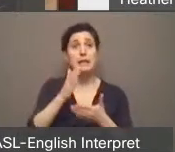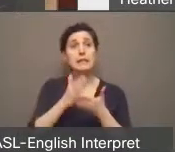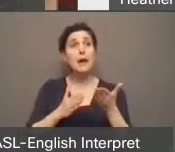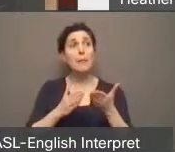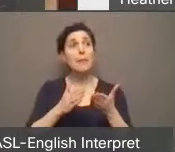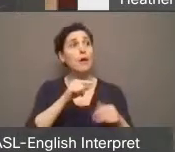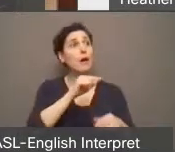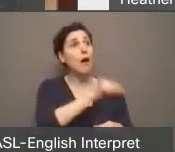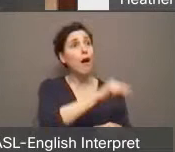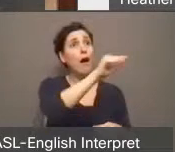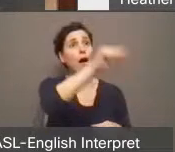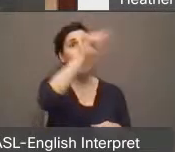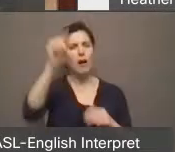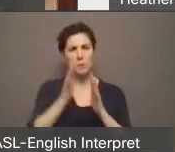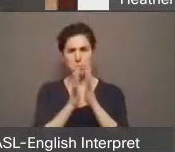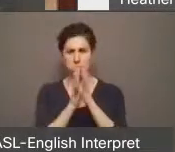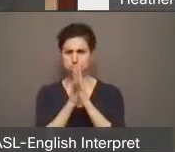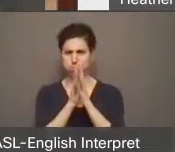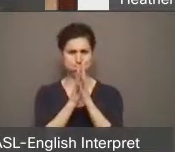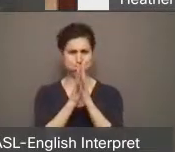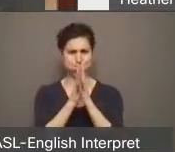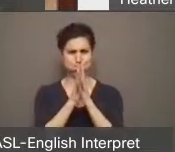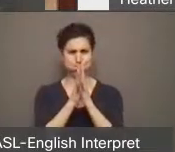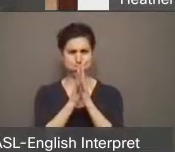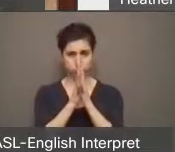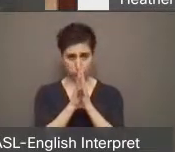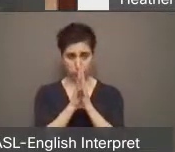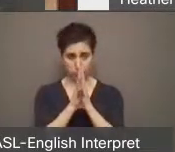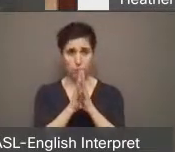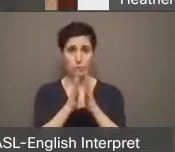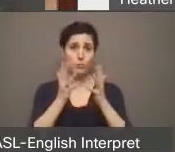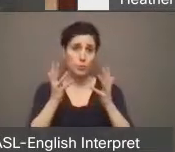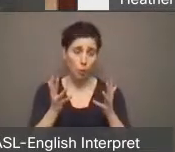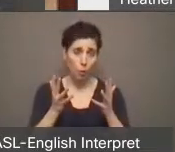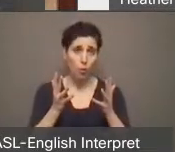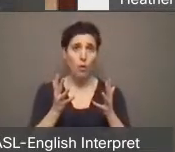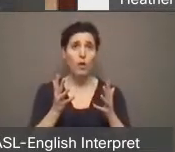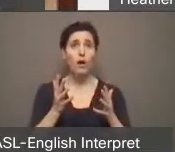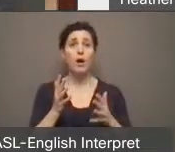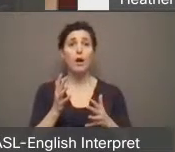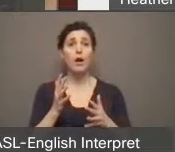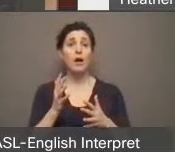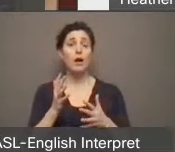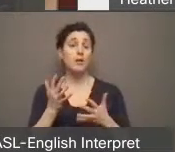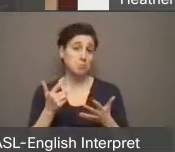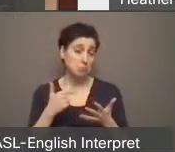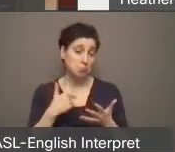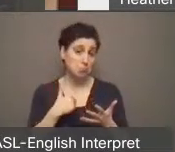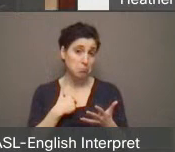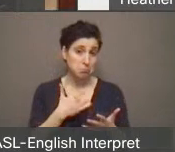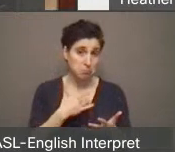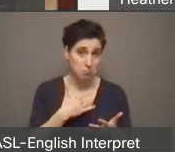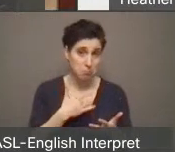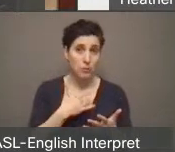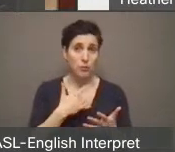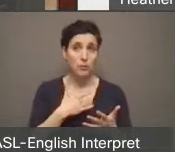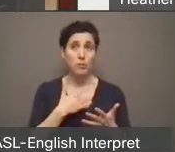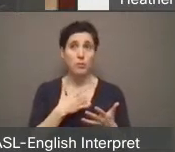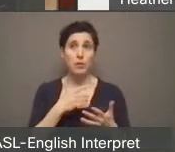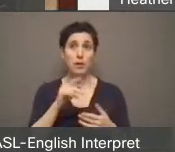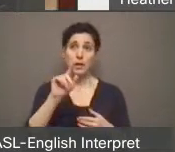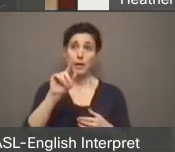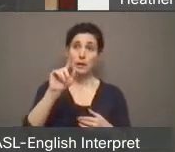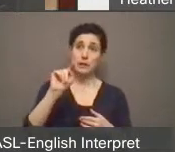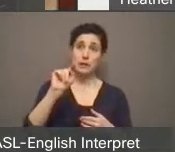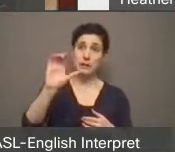fairly crowded. So I think perhaps the main problem here is that when we're relying on a quantitative